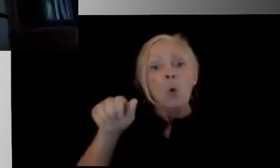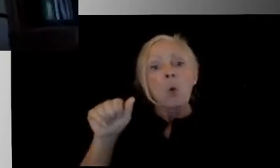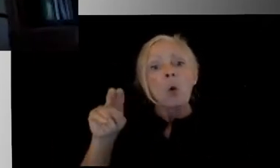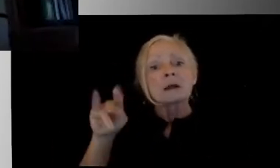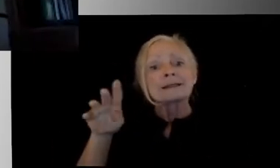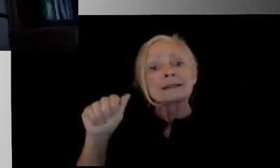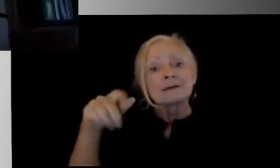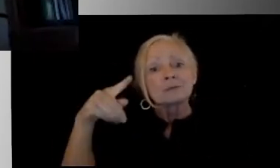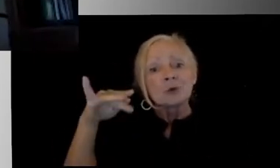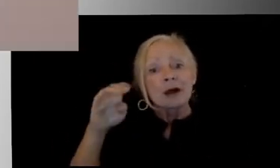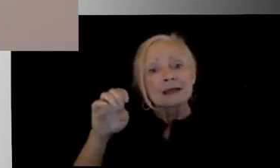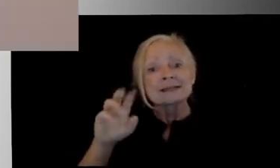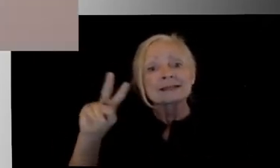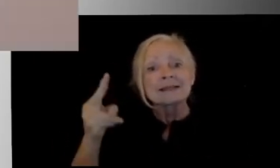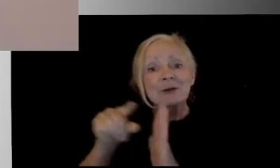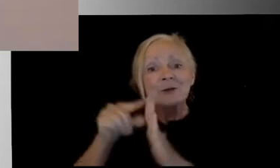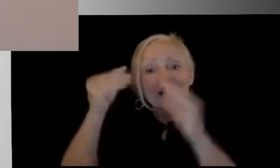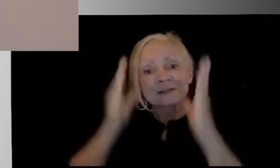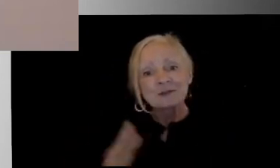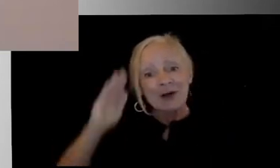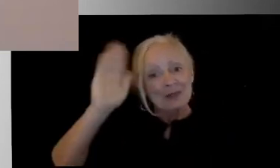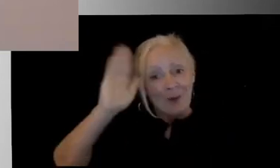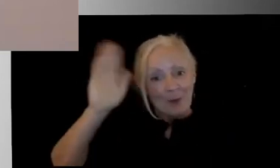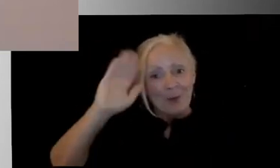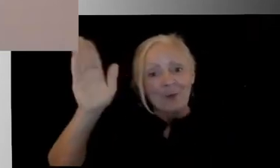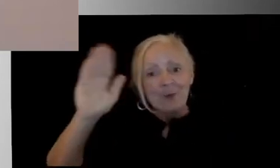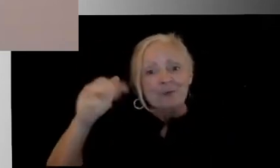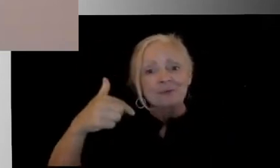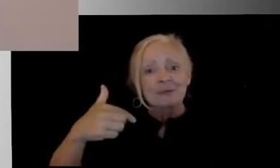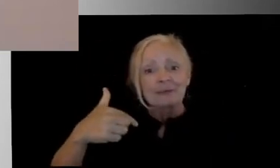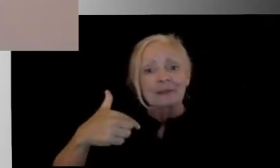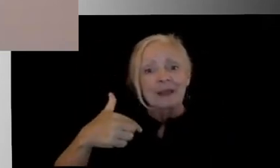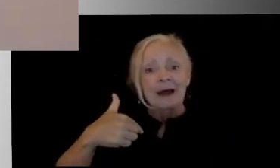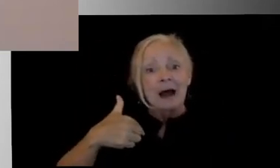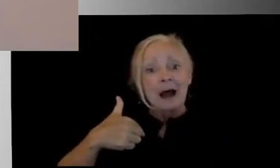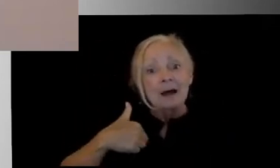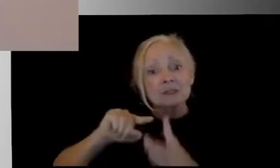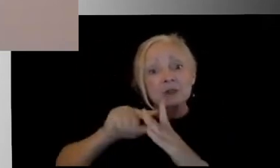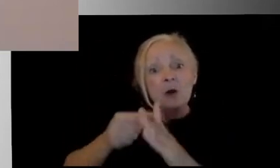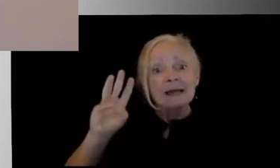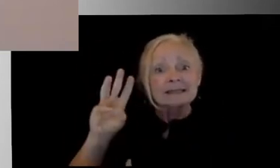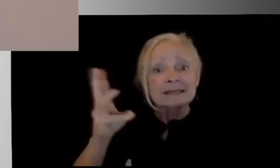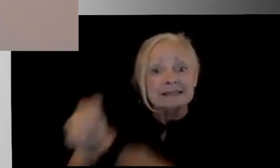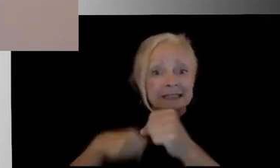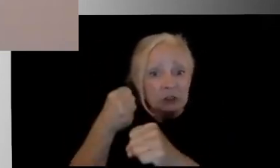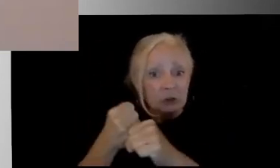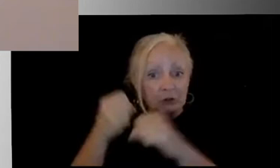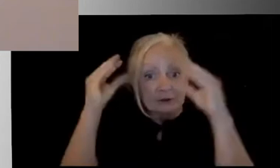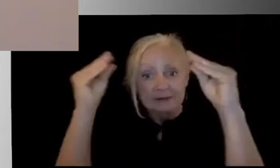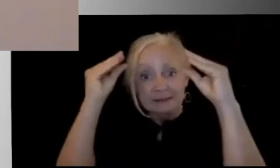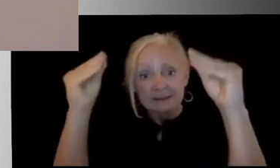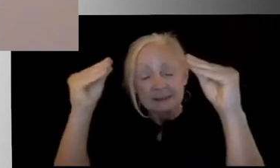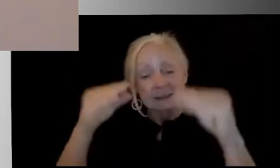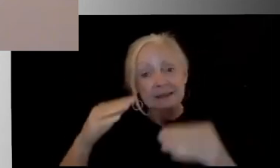Indianapolis. Hi, good evening. My name is Juanita Price. I am actually going into my sixth year of teaching, and this is my second year teaching